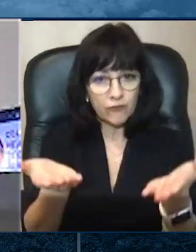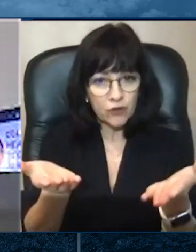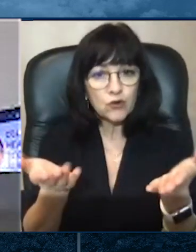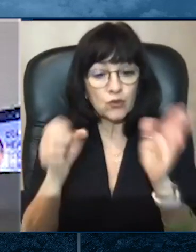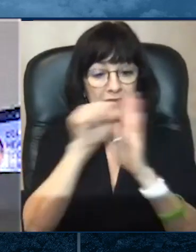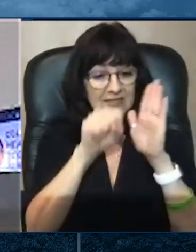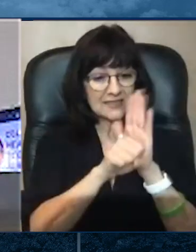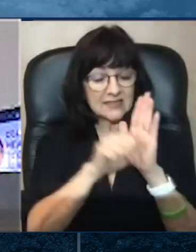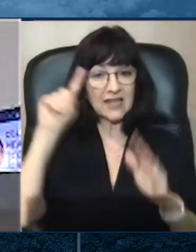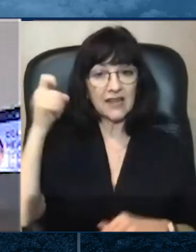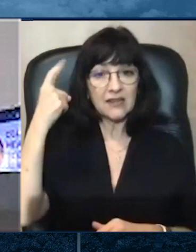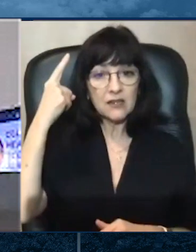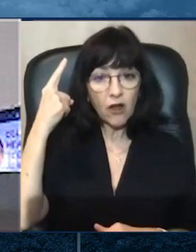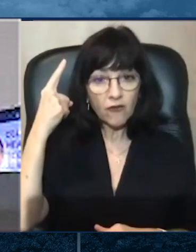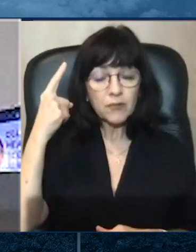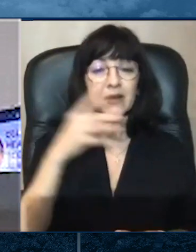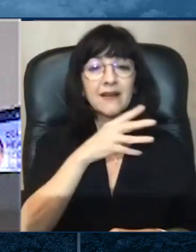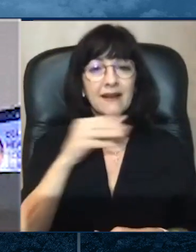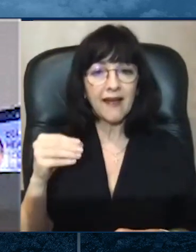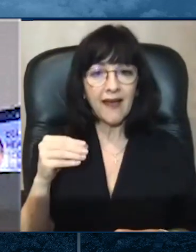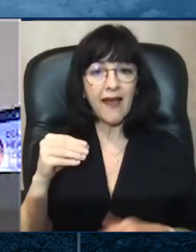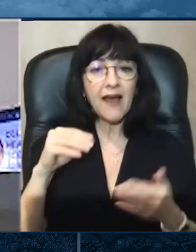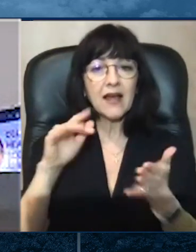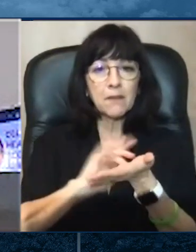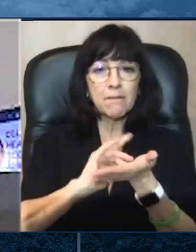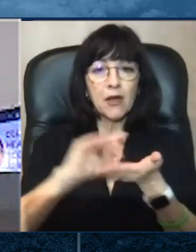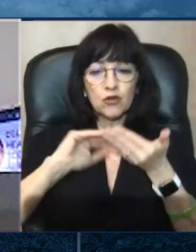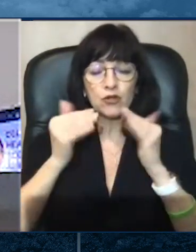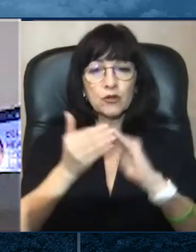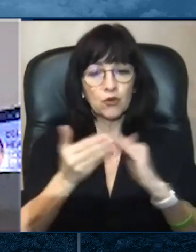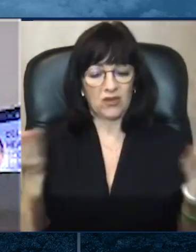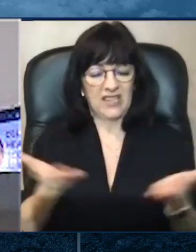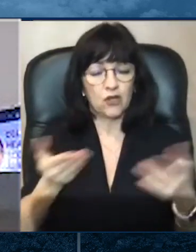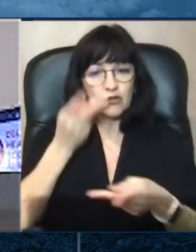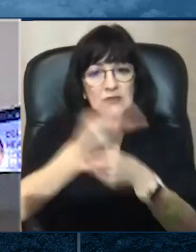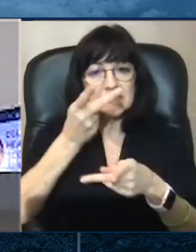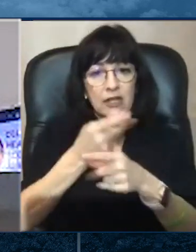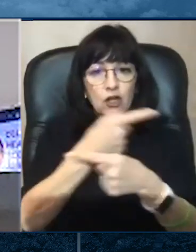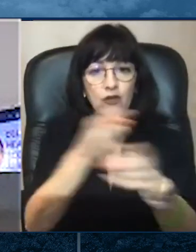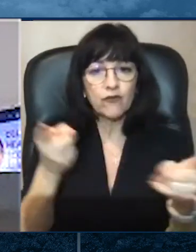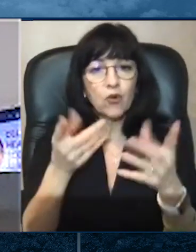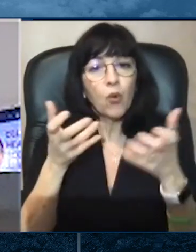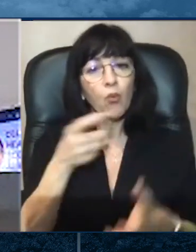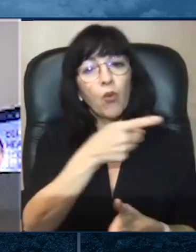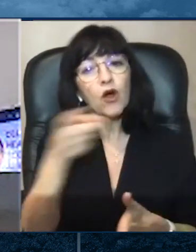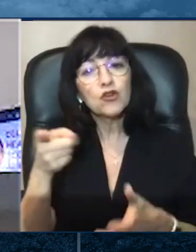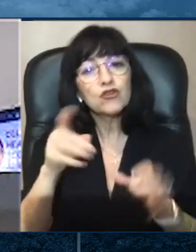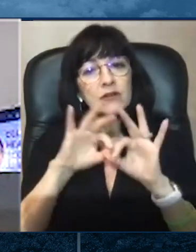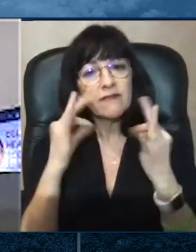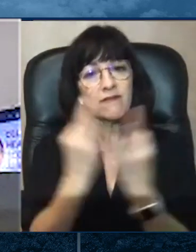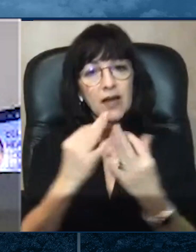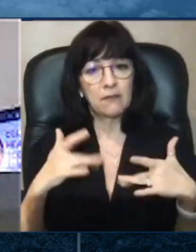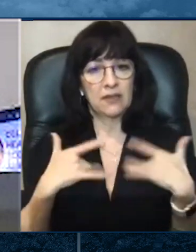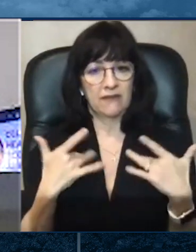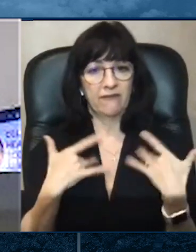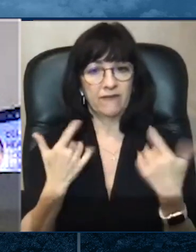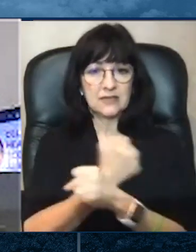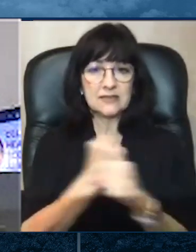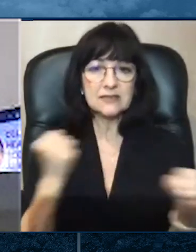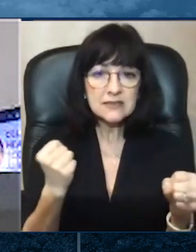help you. We want you and your family to feel safe. And most importantly, we will respect your right to privacy.